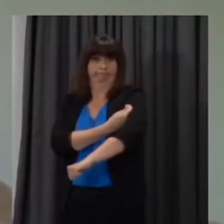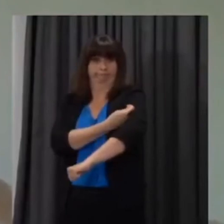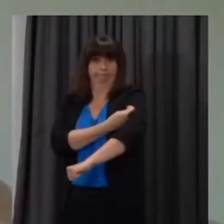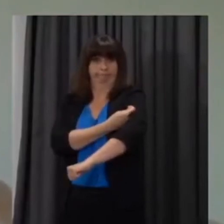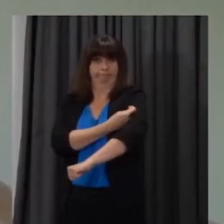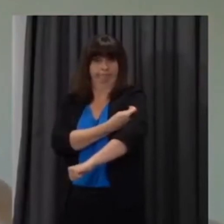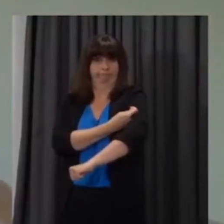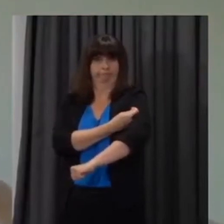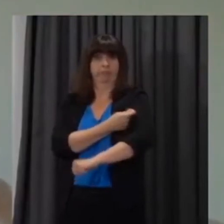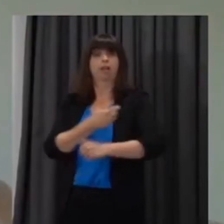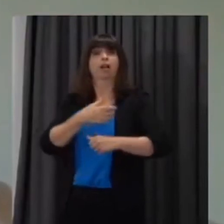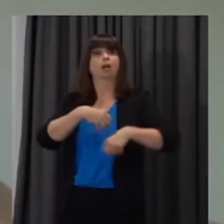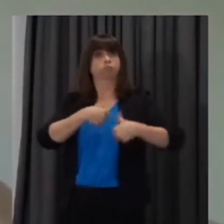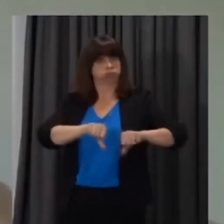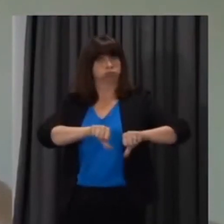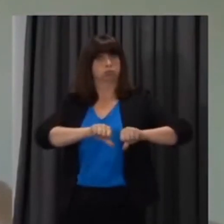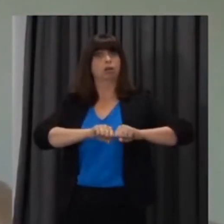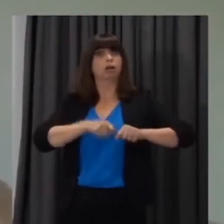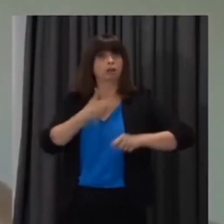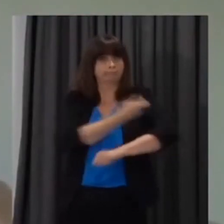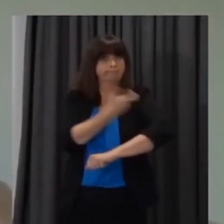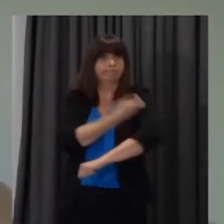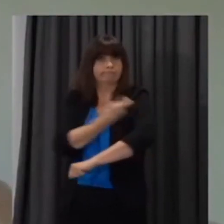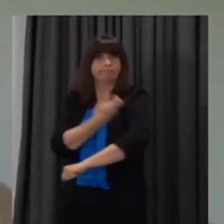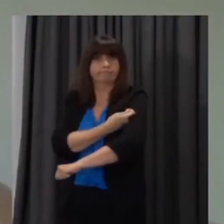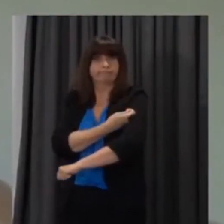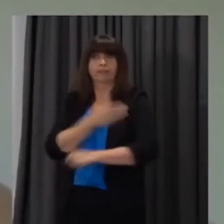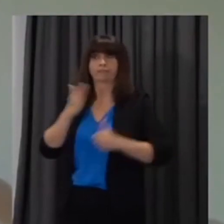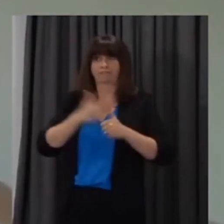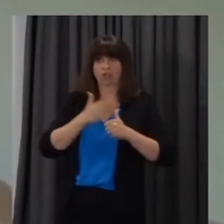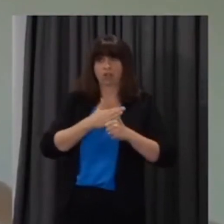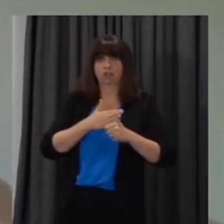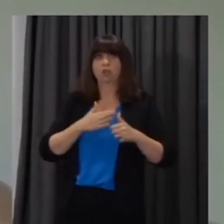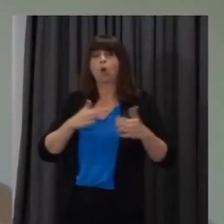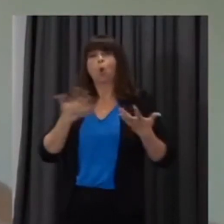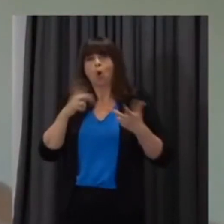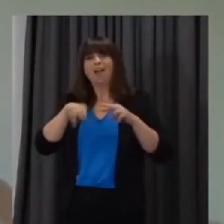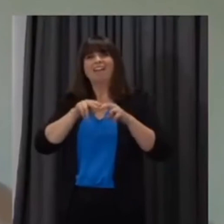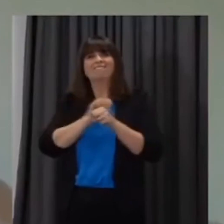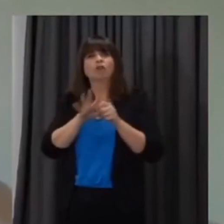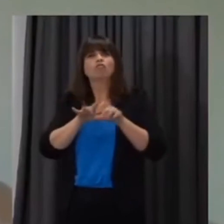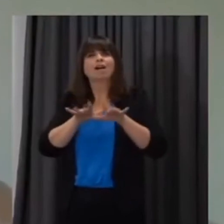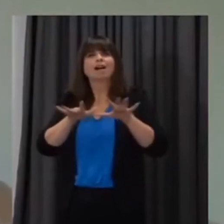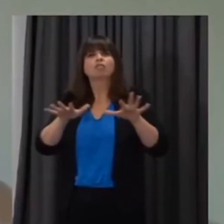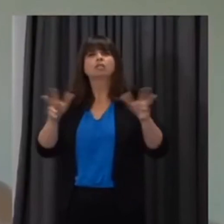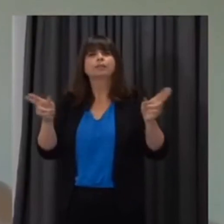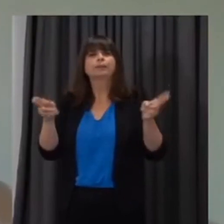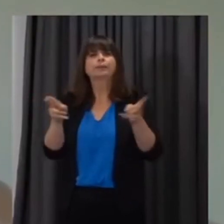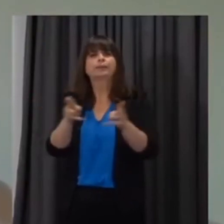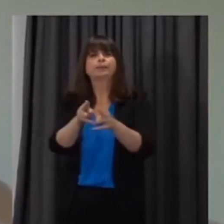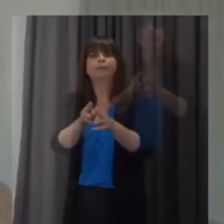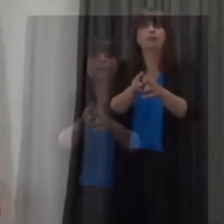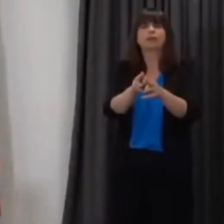that you will not be able to guarantee teachers safety in wales when they do return to a classroom